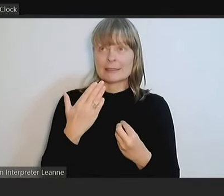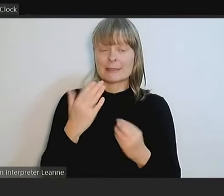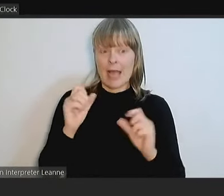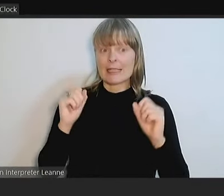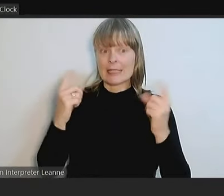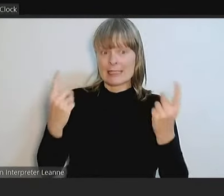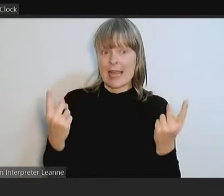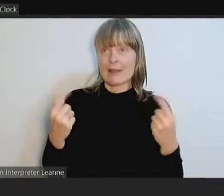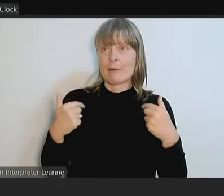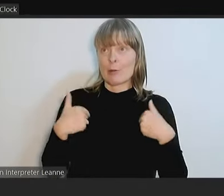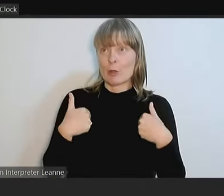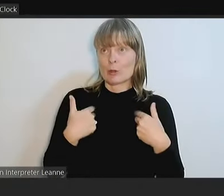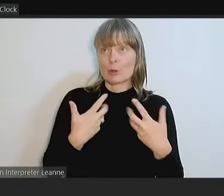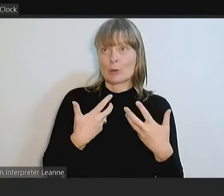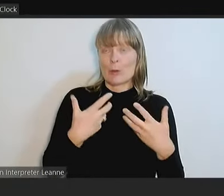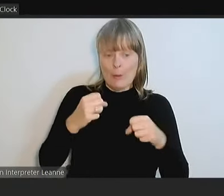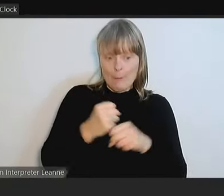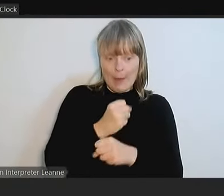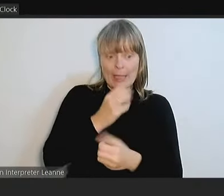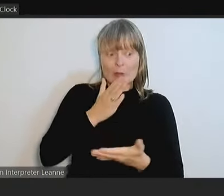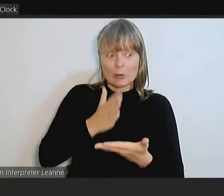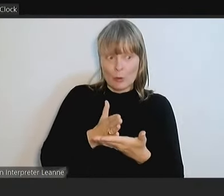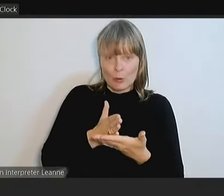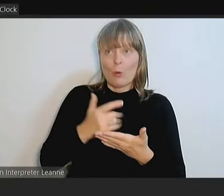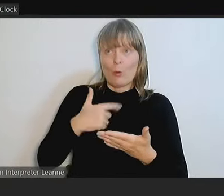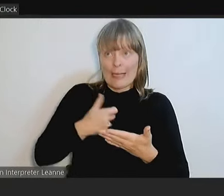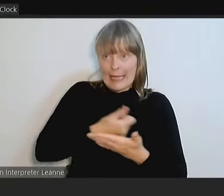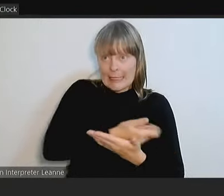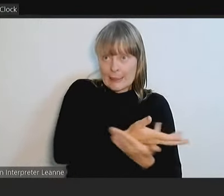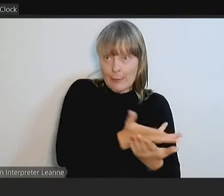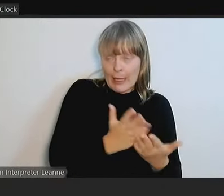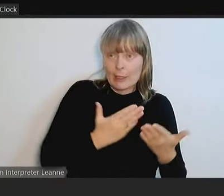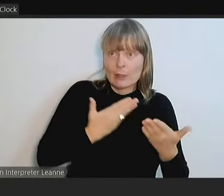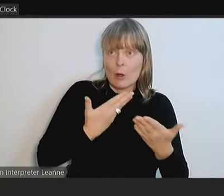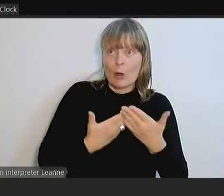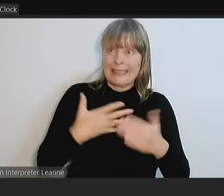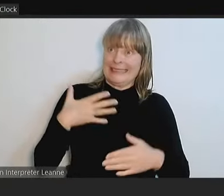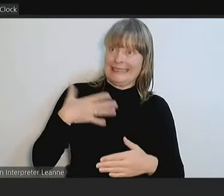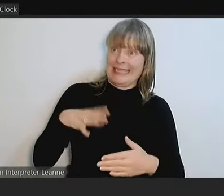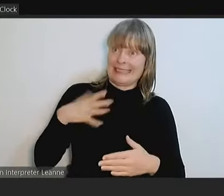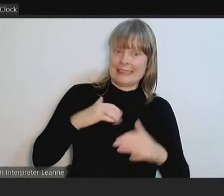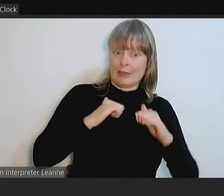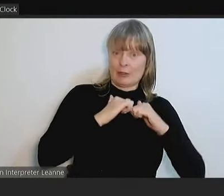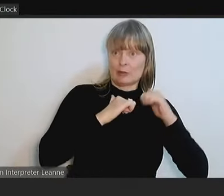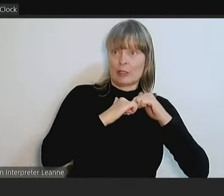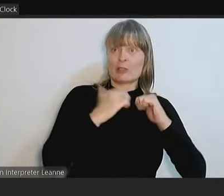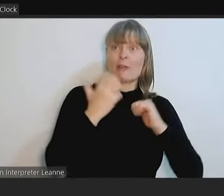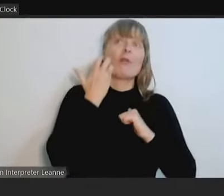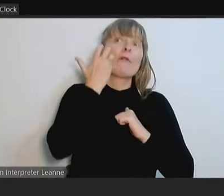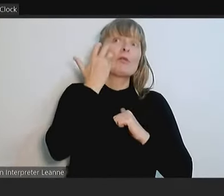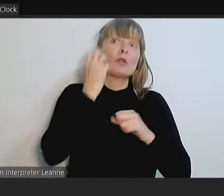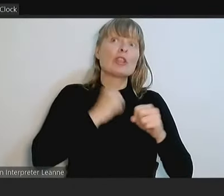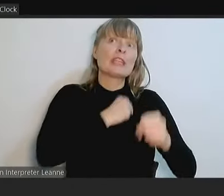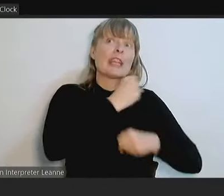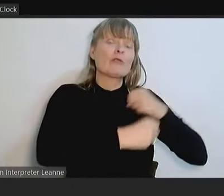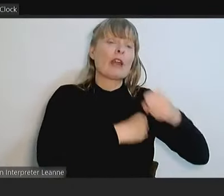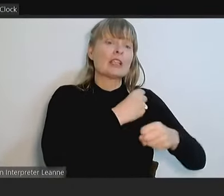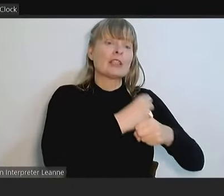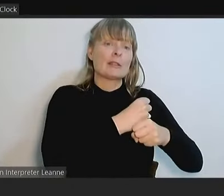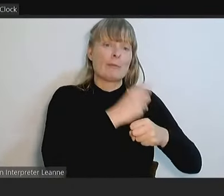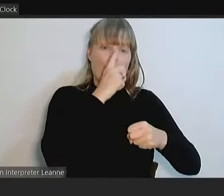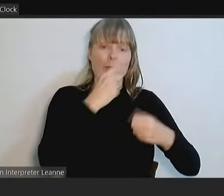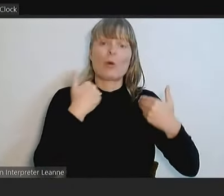is preserve our ability to spend on necessary infrastructure for future generations of residents in Darabin. Thank you.